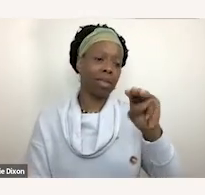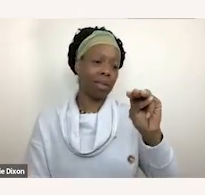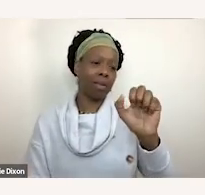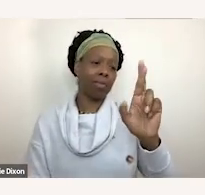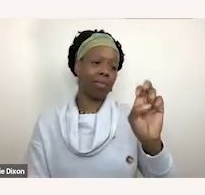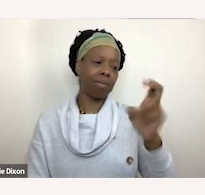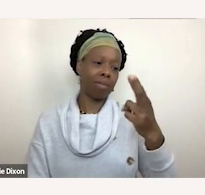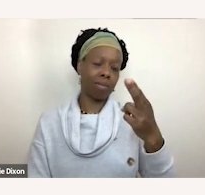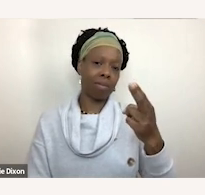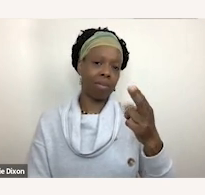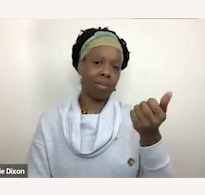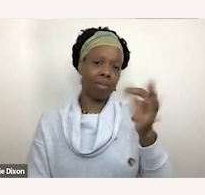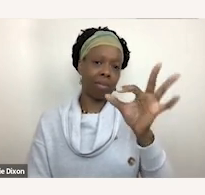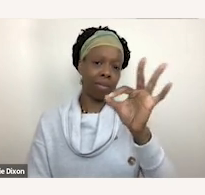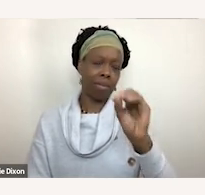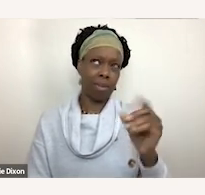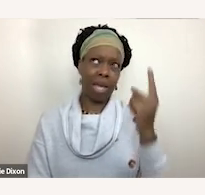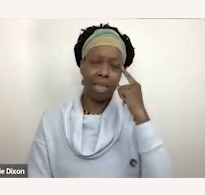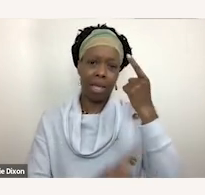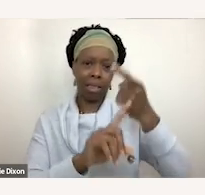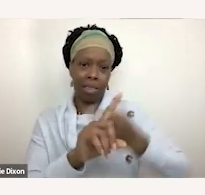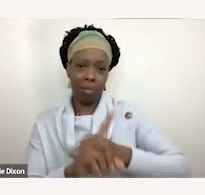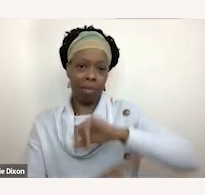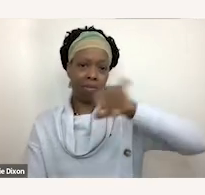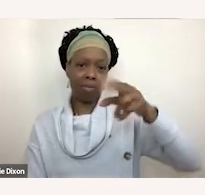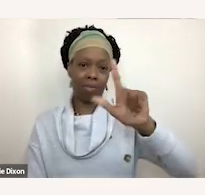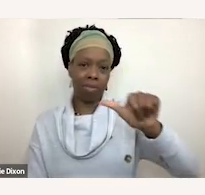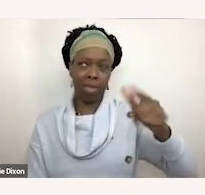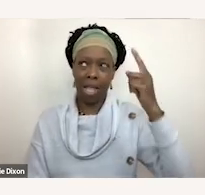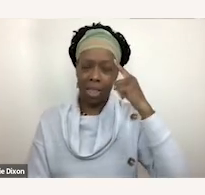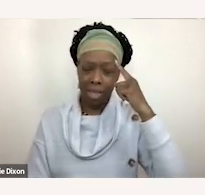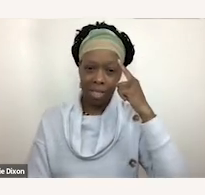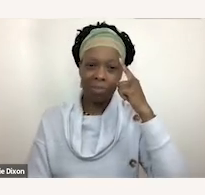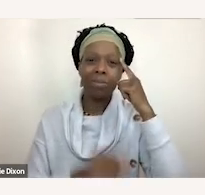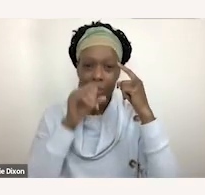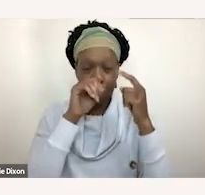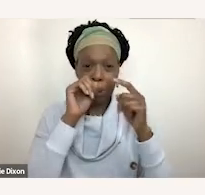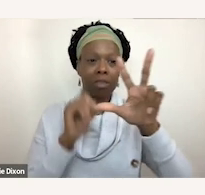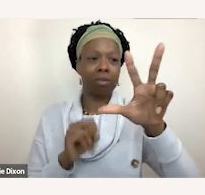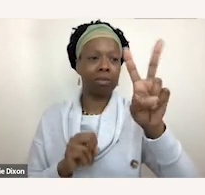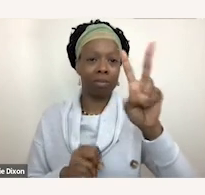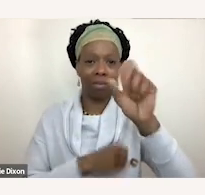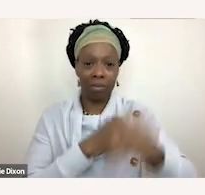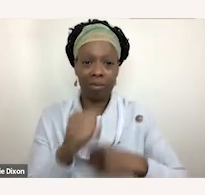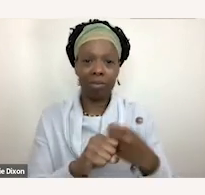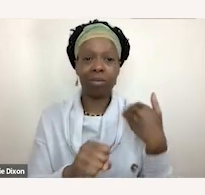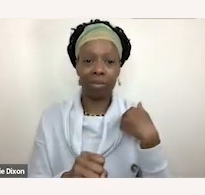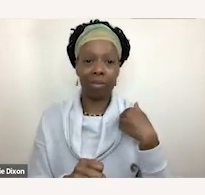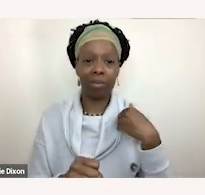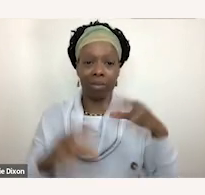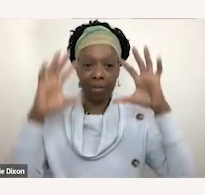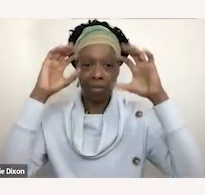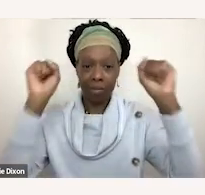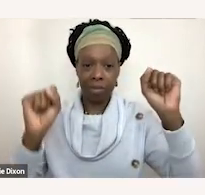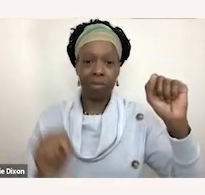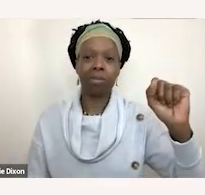actually july the capital crawls in march i'm ahead of myself 32 years ago president george hw